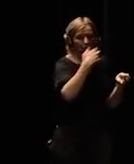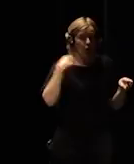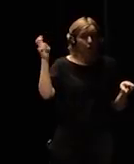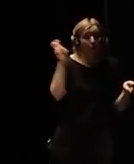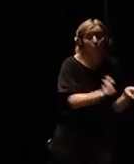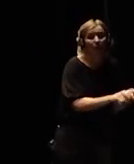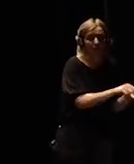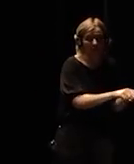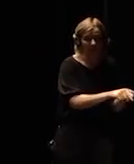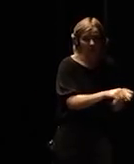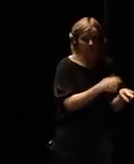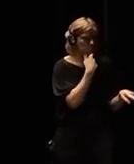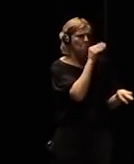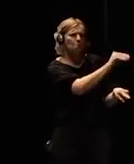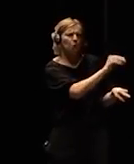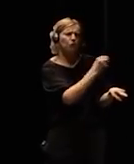will give me an answer